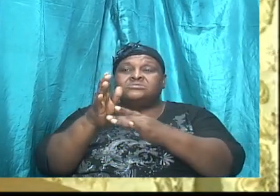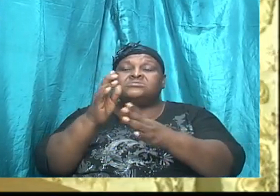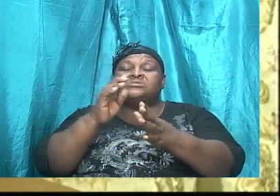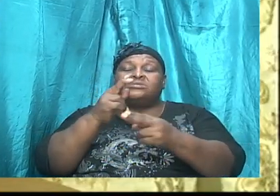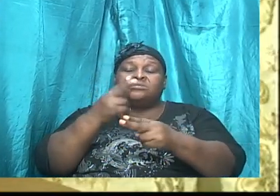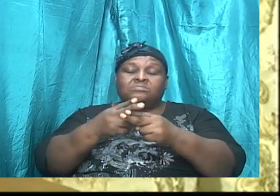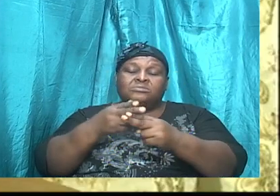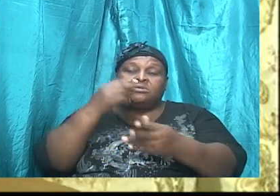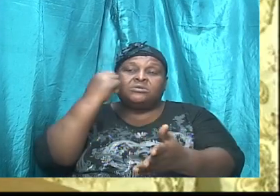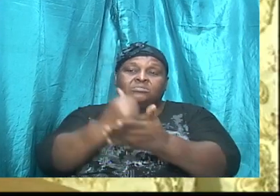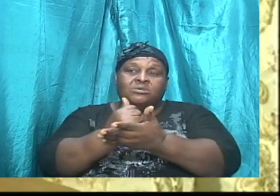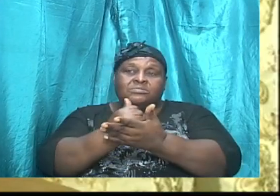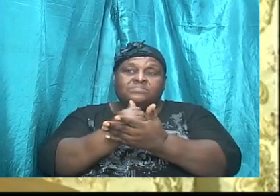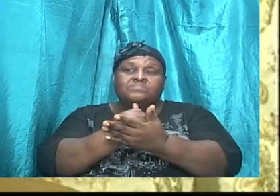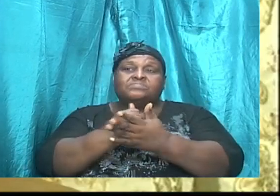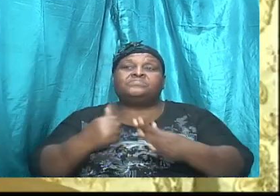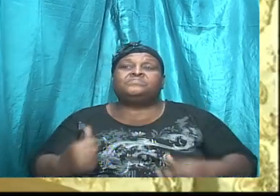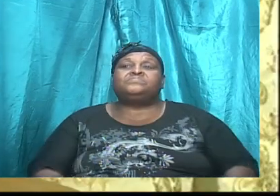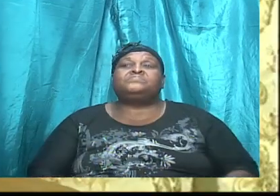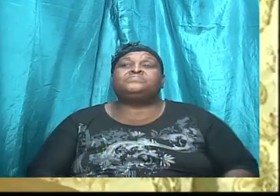Jesus' name. Amen.